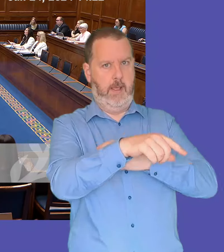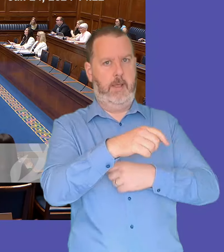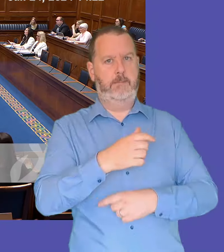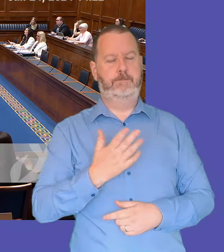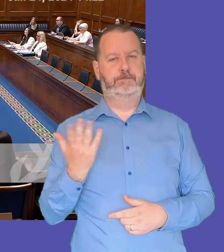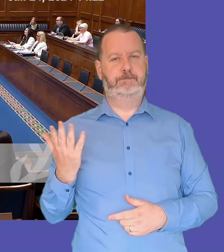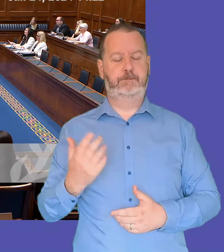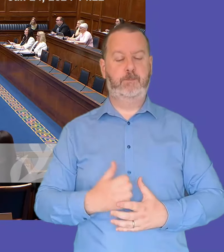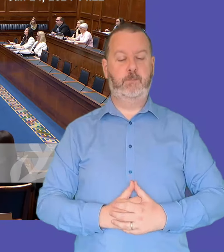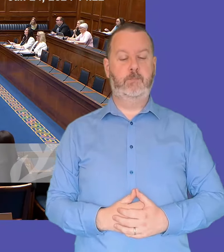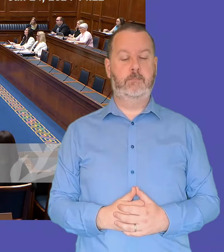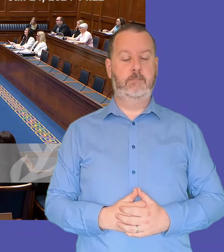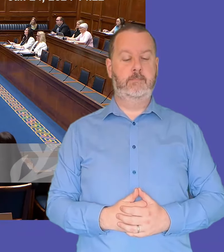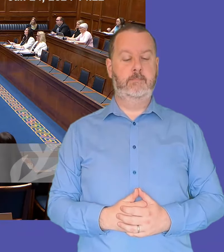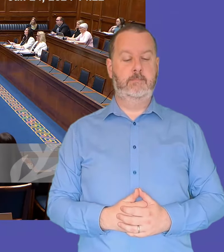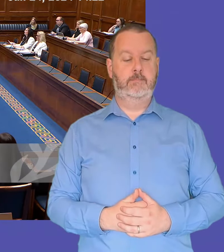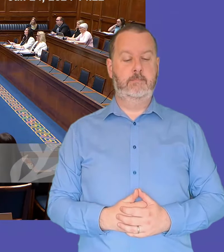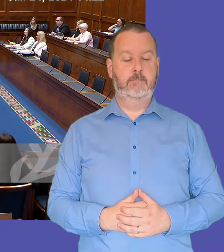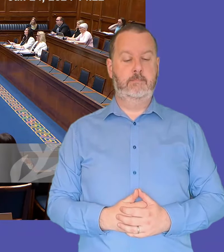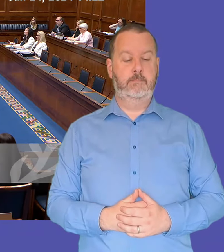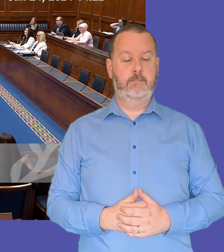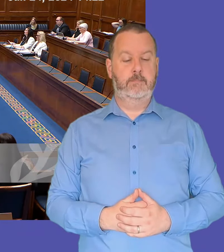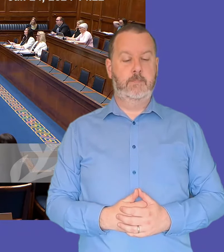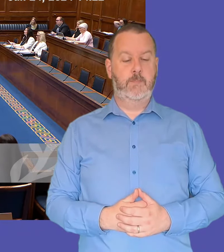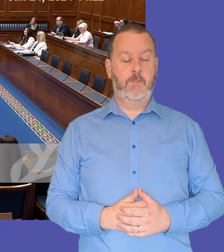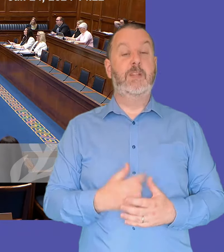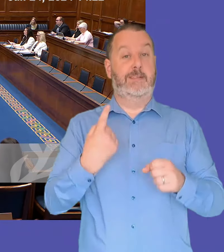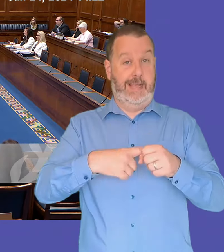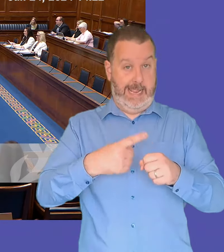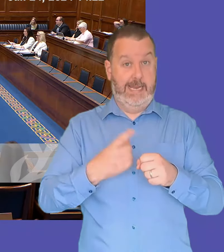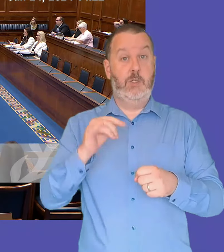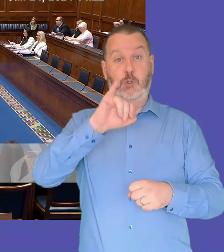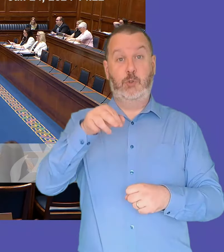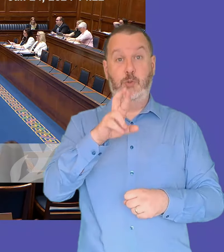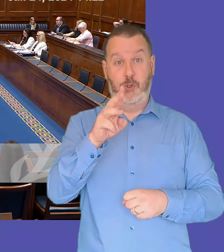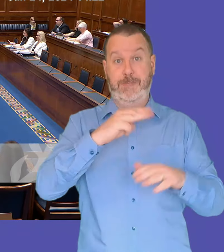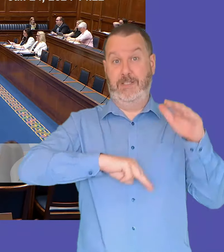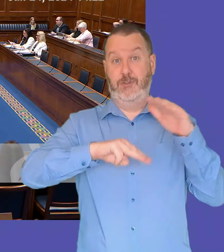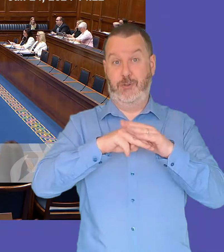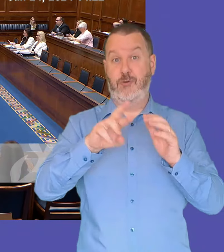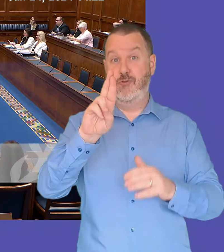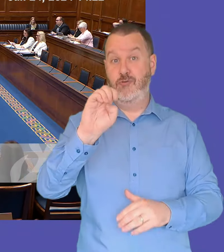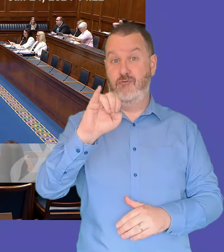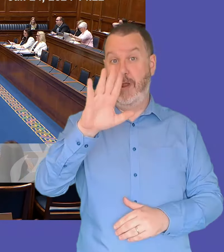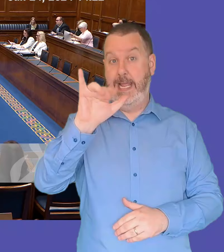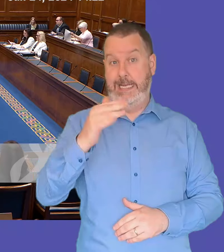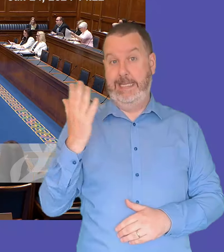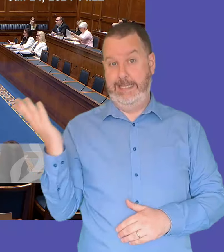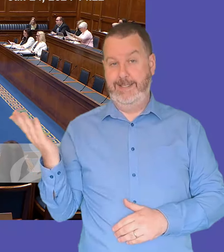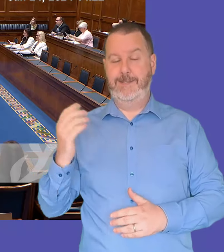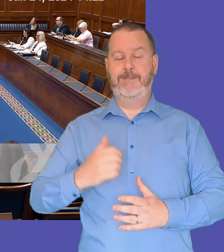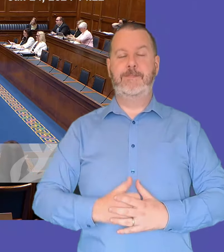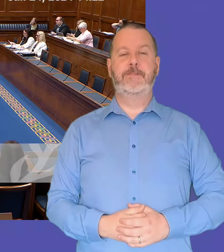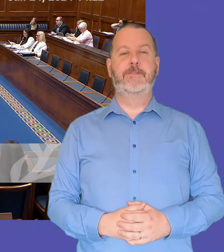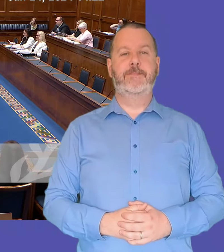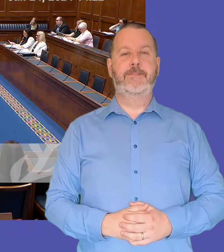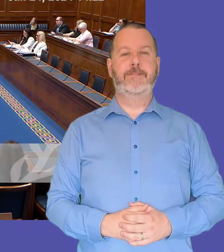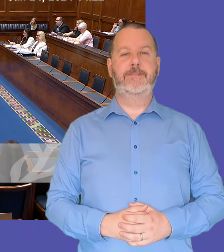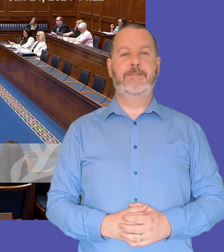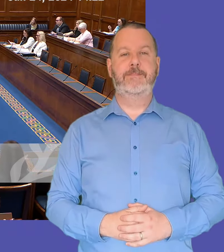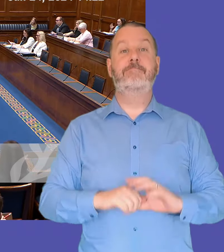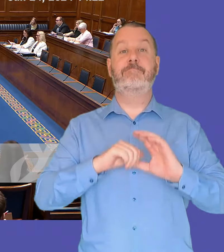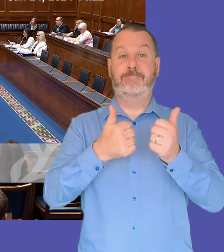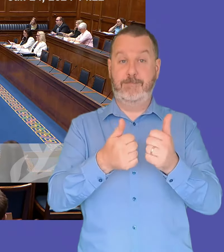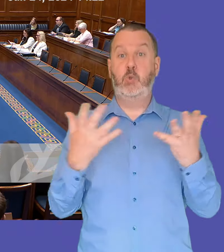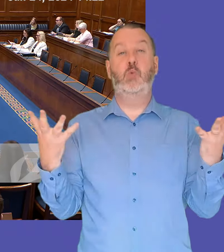sorry i'll ask junior minister i lead answer this question thank you yes together building a